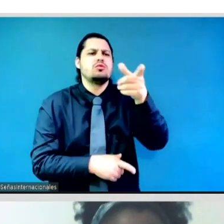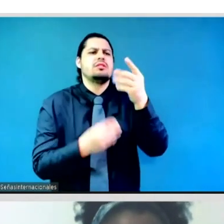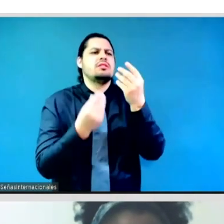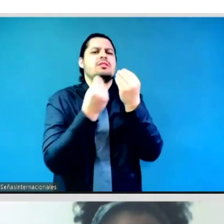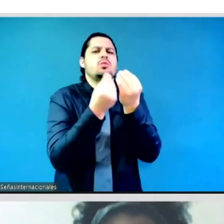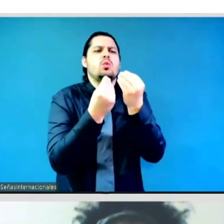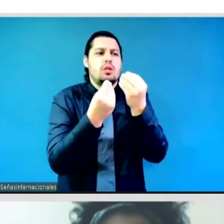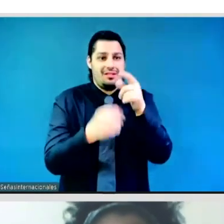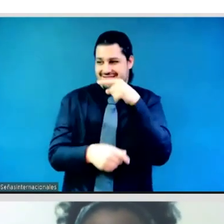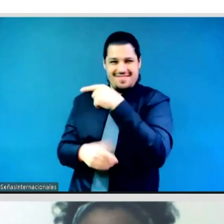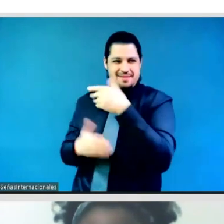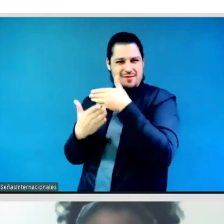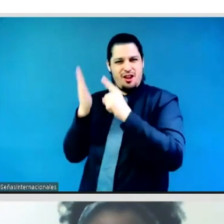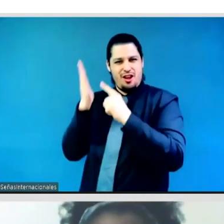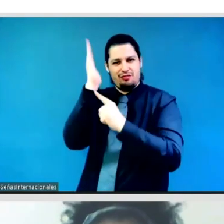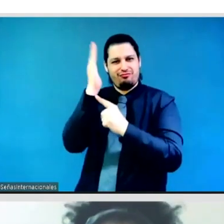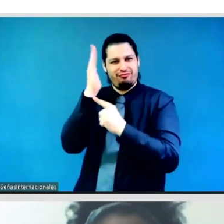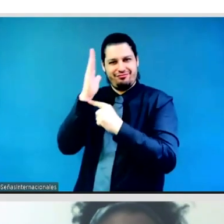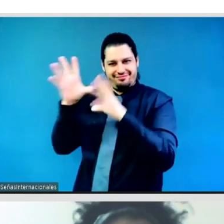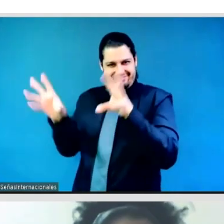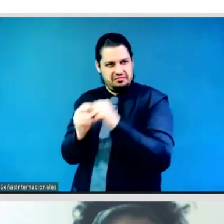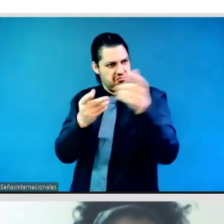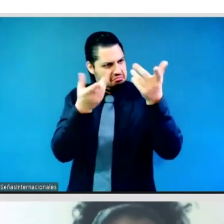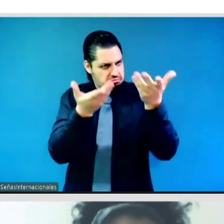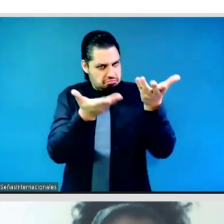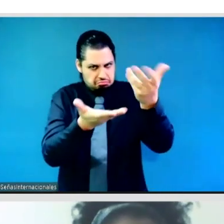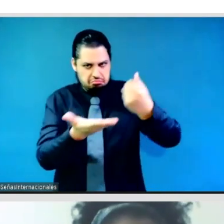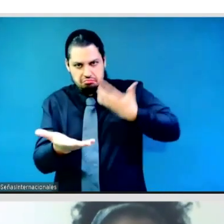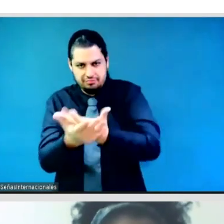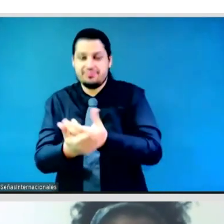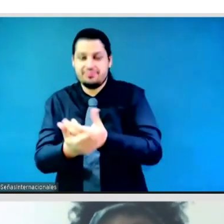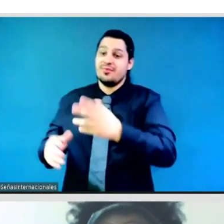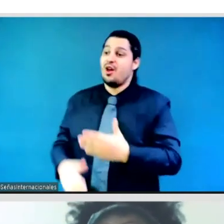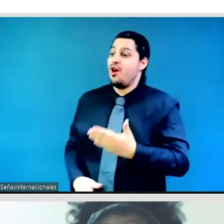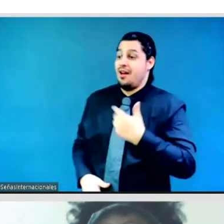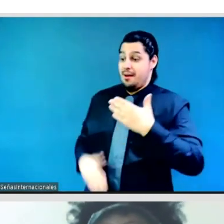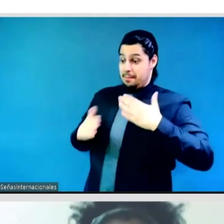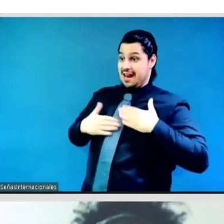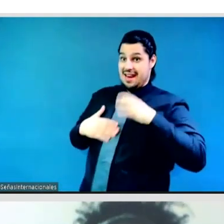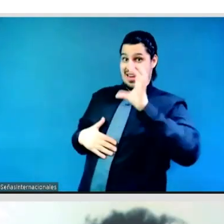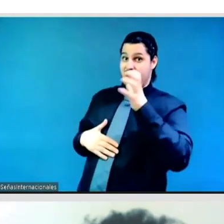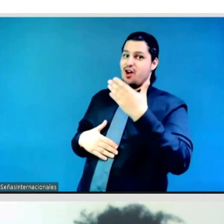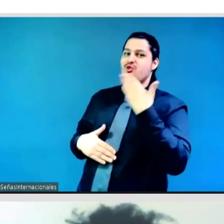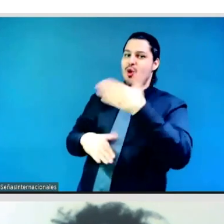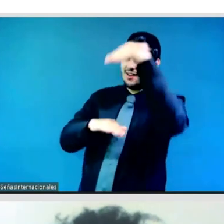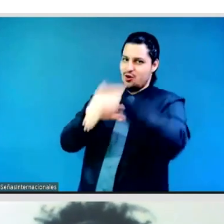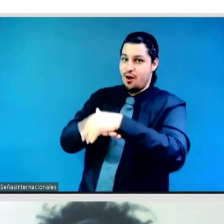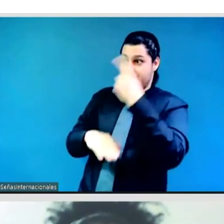that introduction. It's really a privilege to sit with the rest of the action